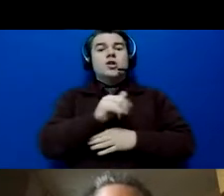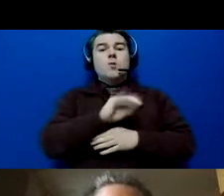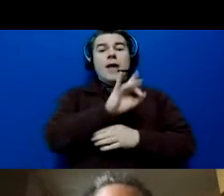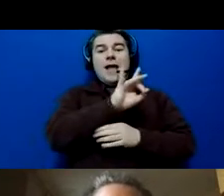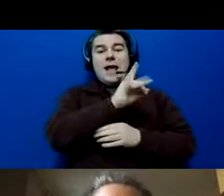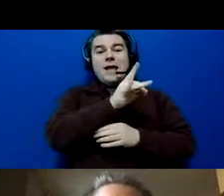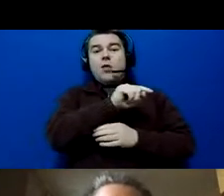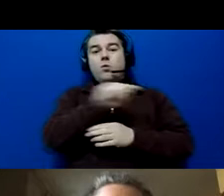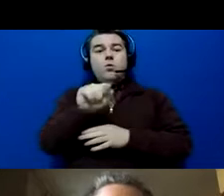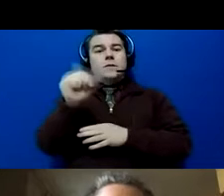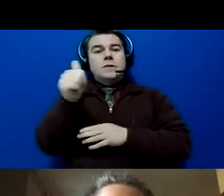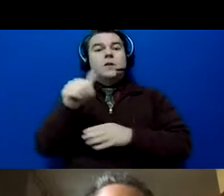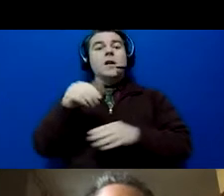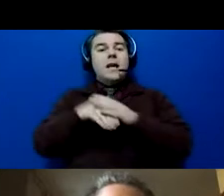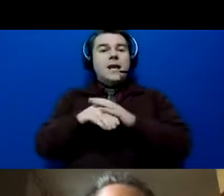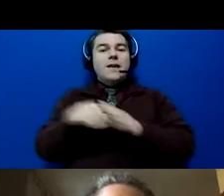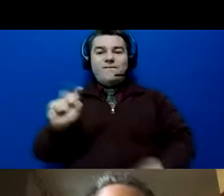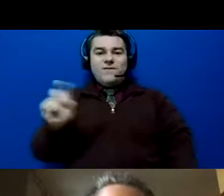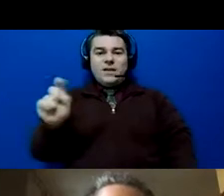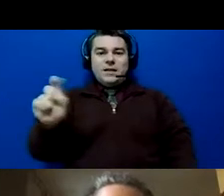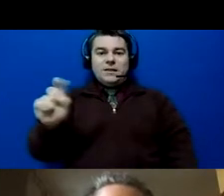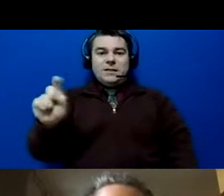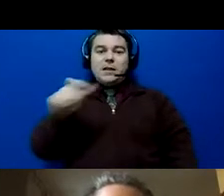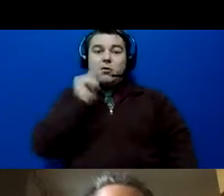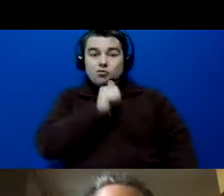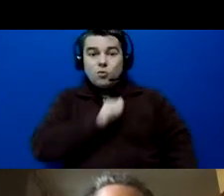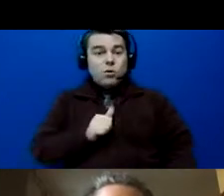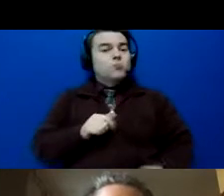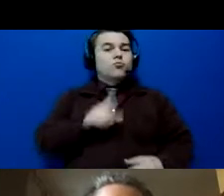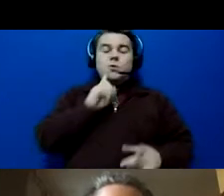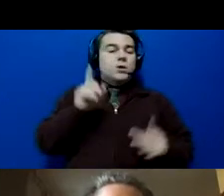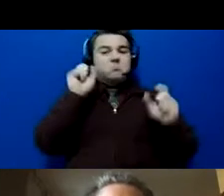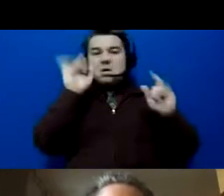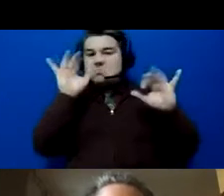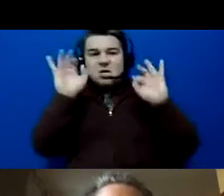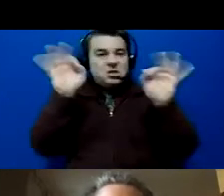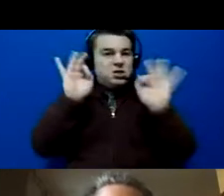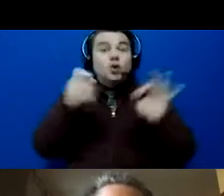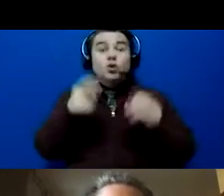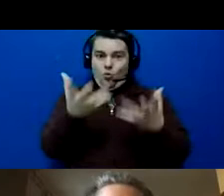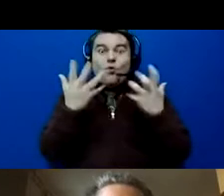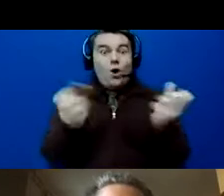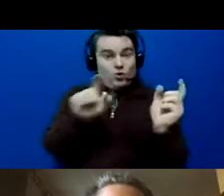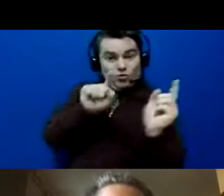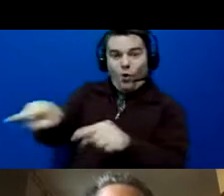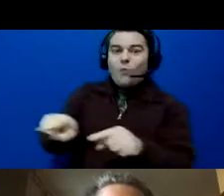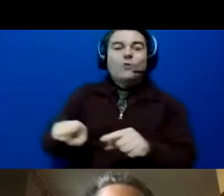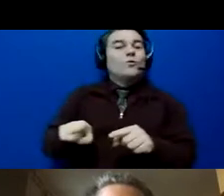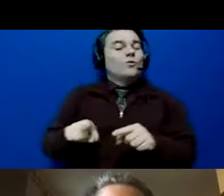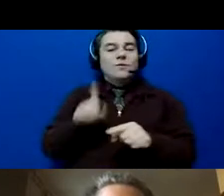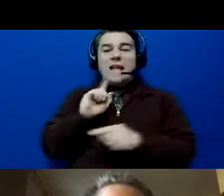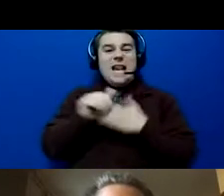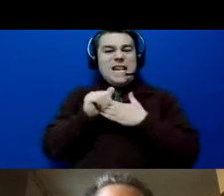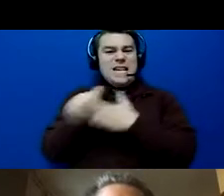Phoenix, Arizona. It's going to be amazing. You want to go to this leaders retreat is open to